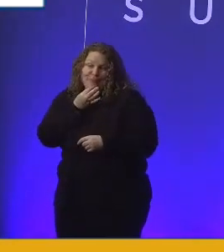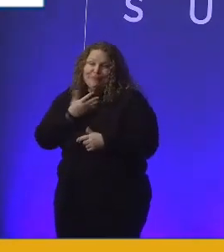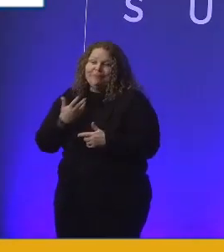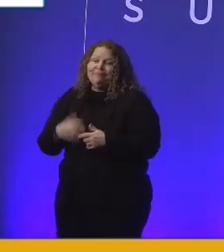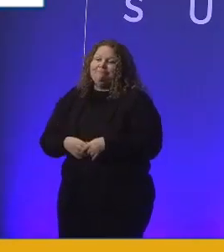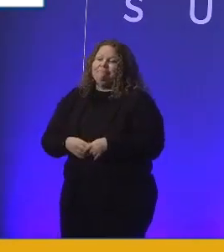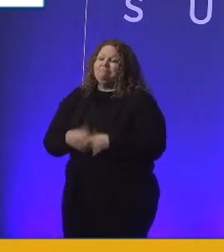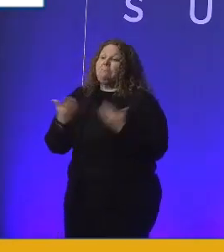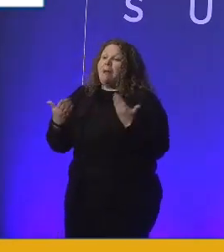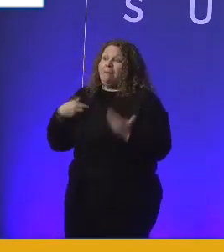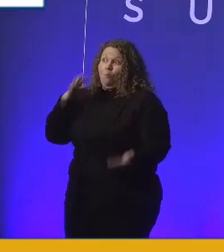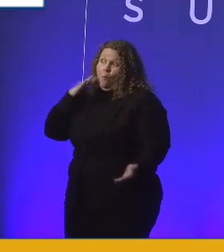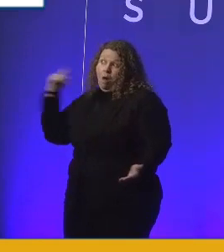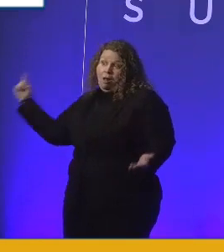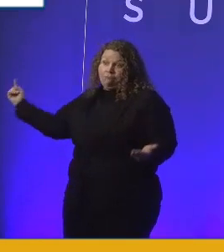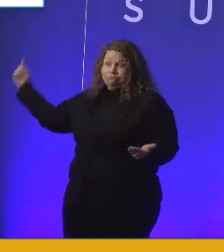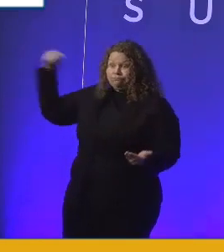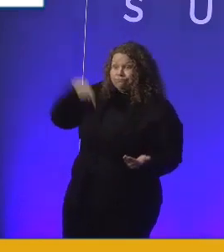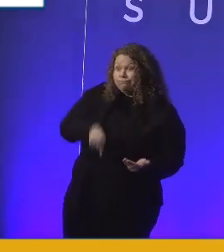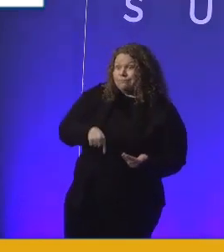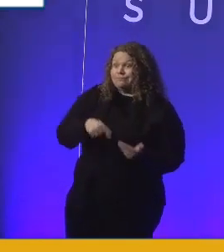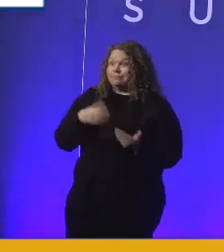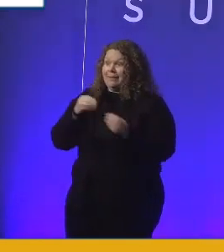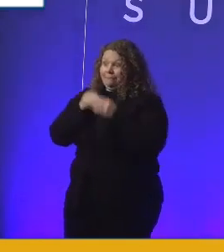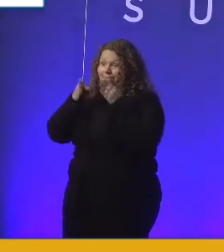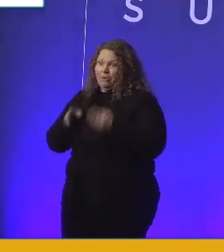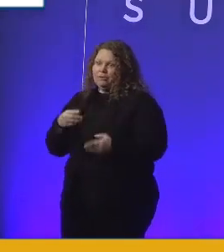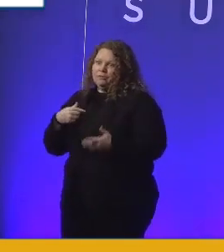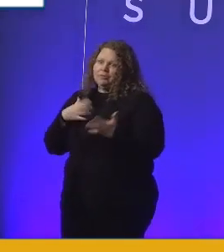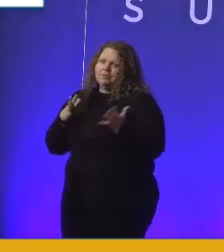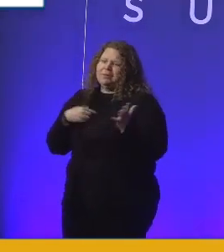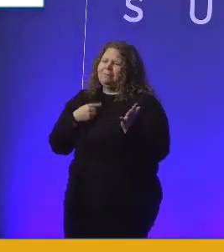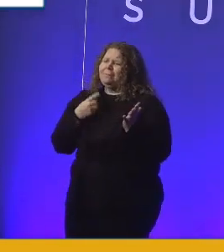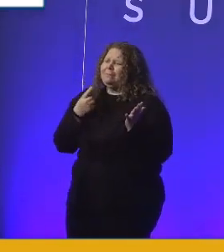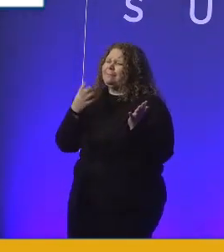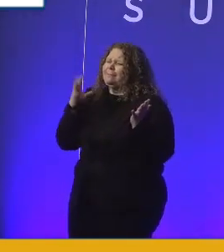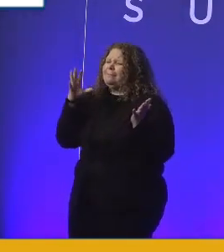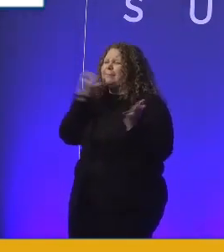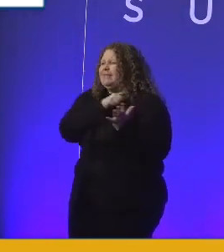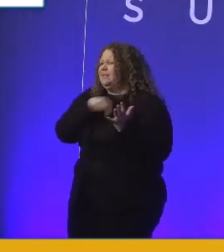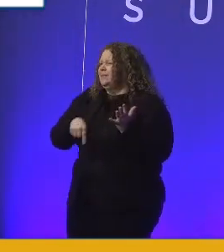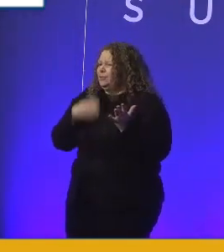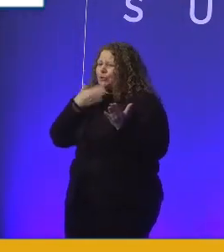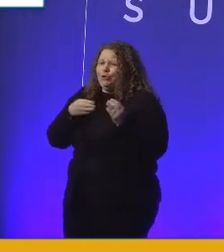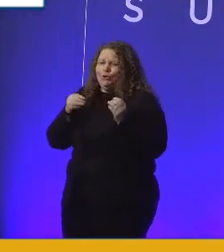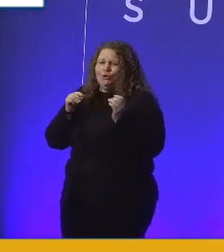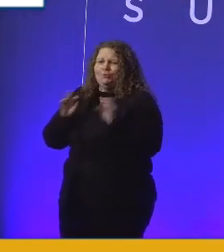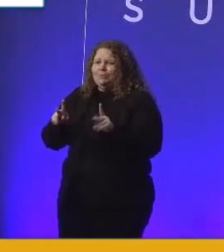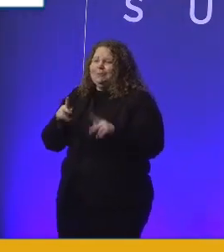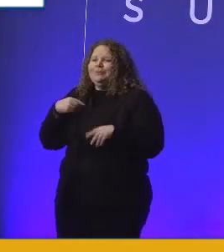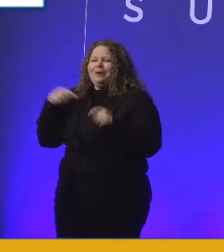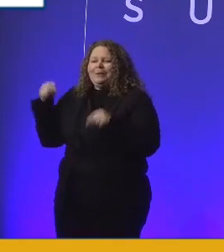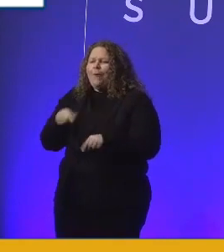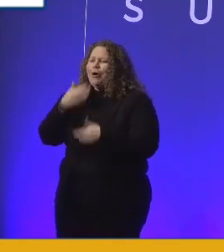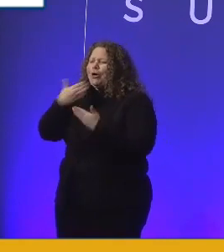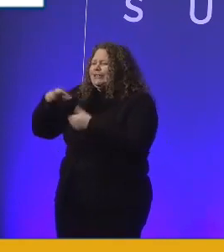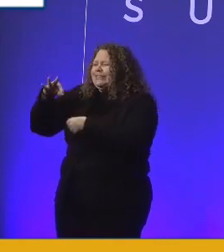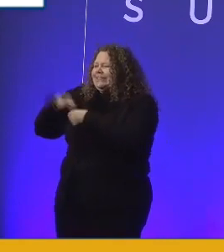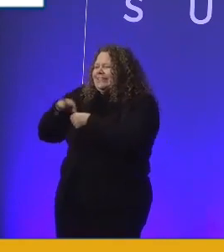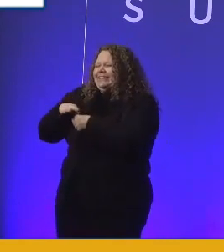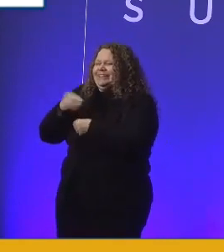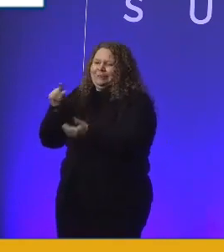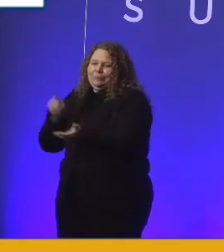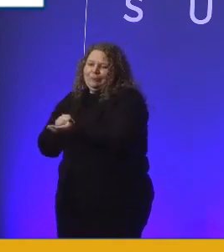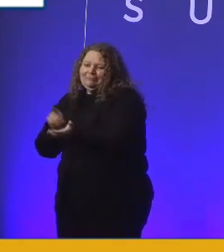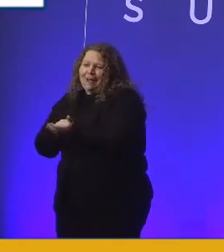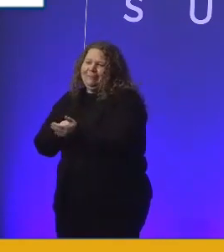of the pond, because let's be real, I miss a decent cup of tea and some decent newspapers. But thank you, for now,